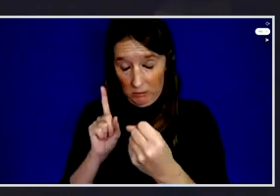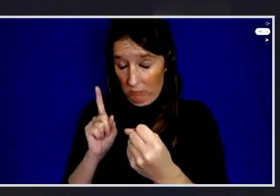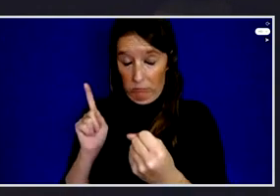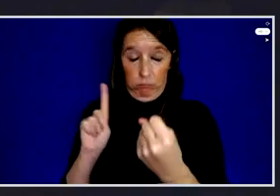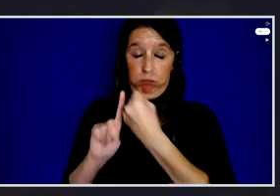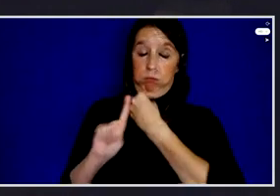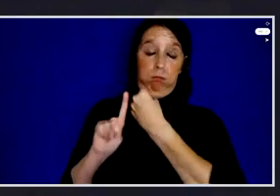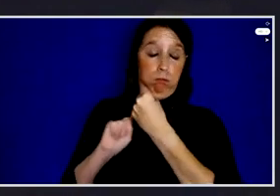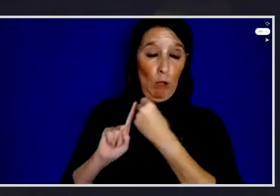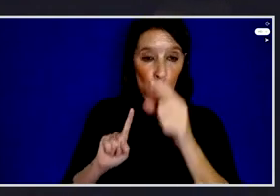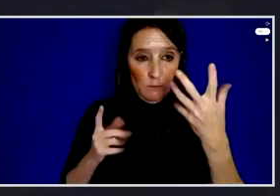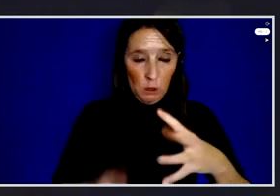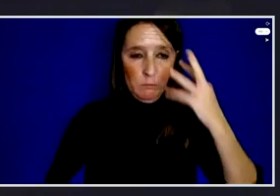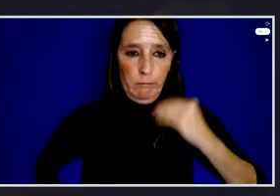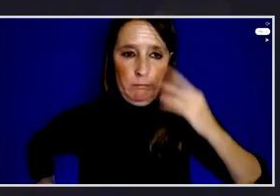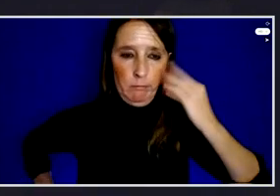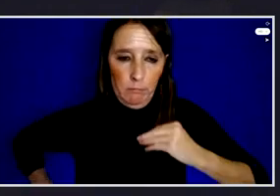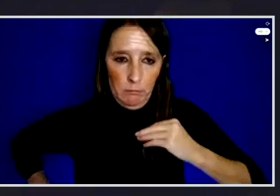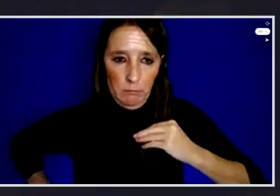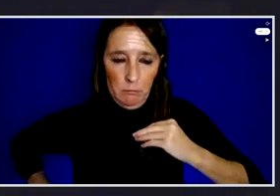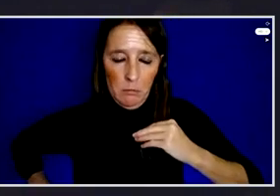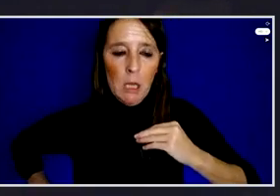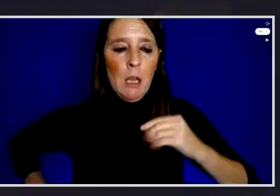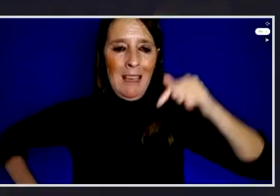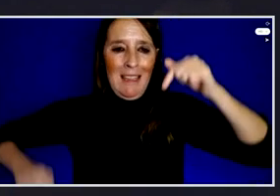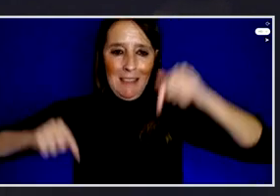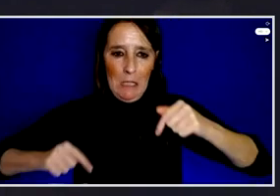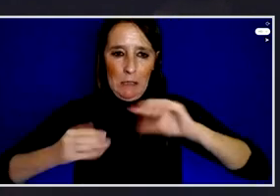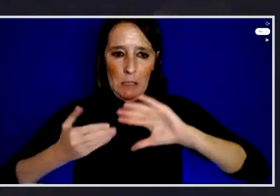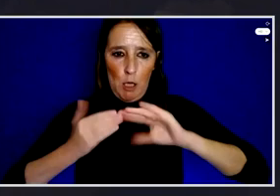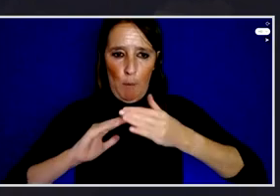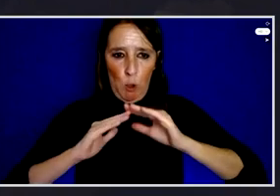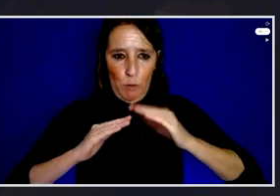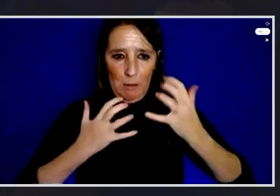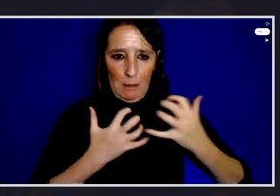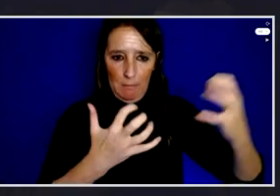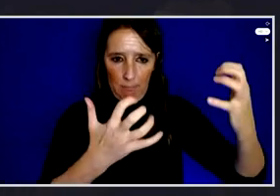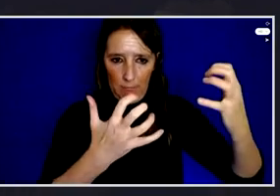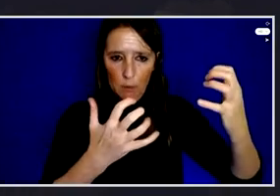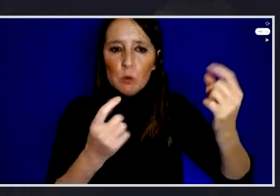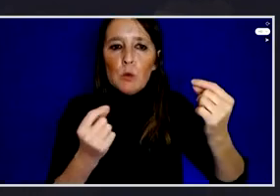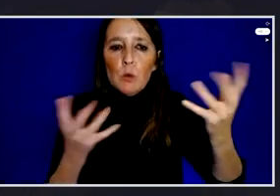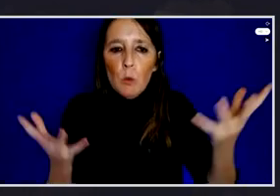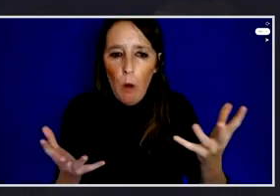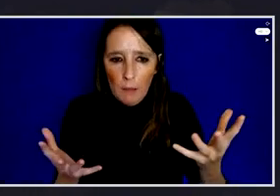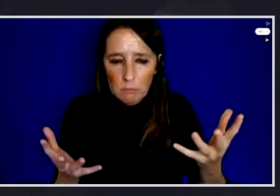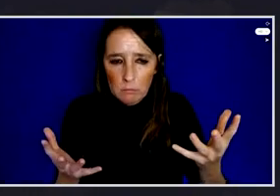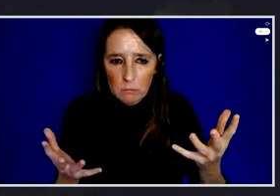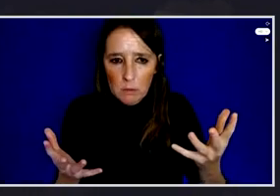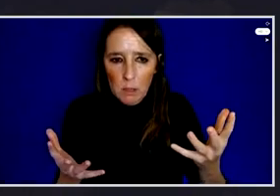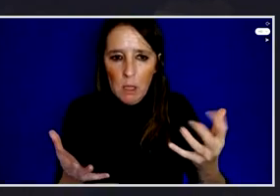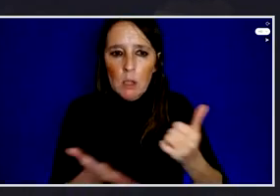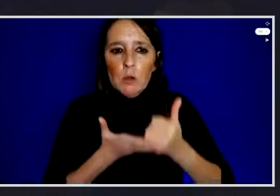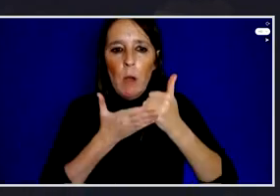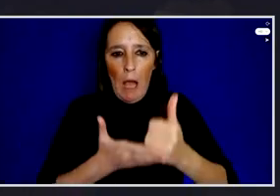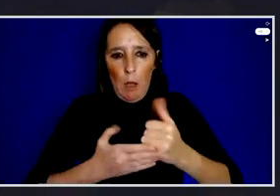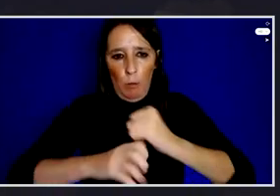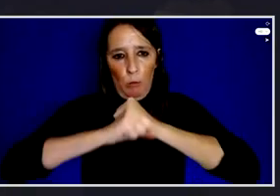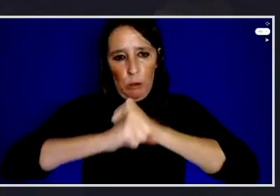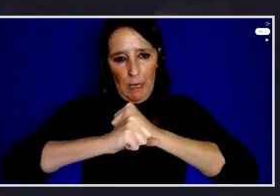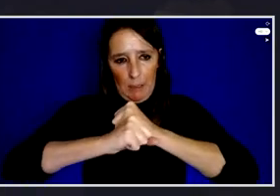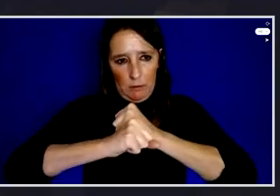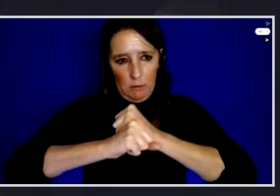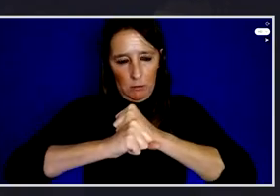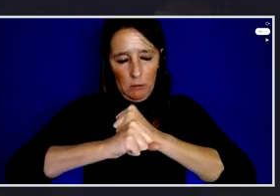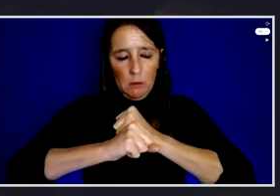this community can do more effectively to help protect and make